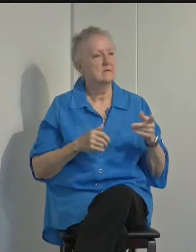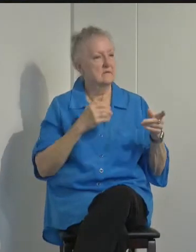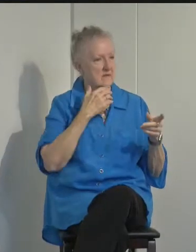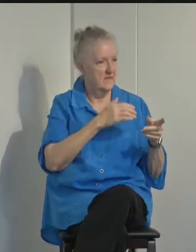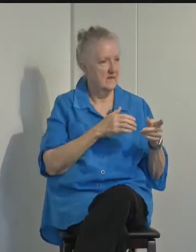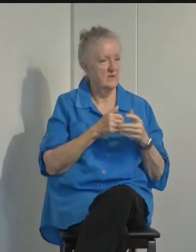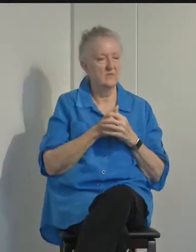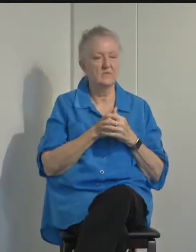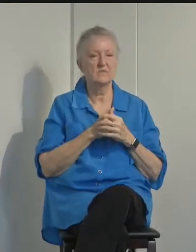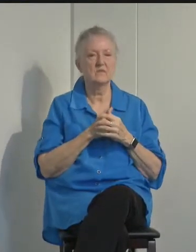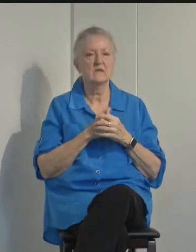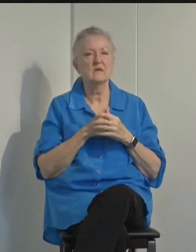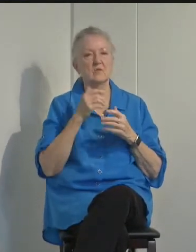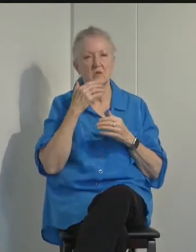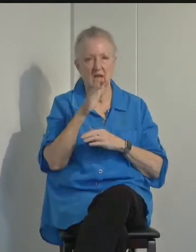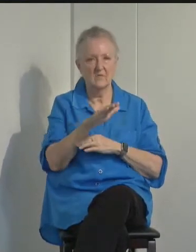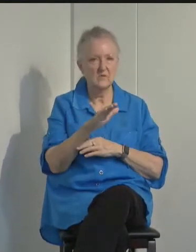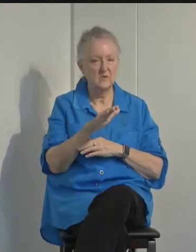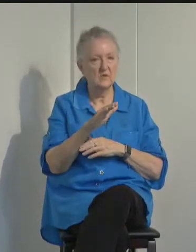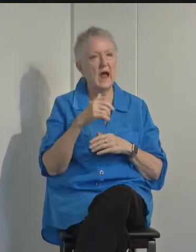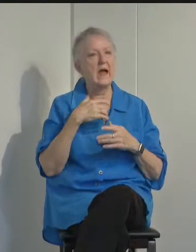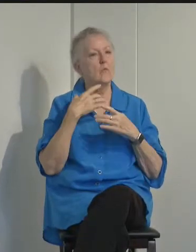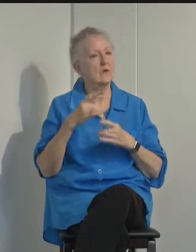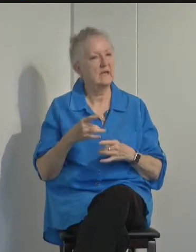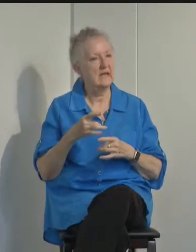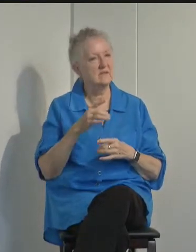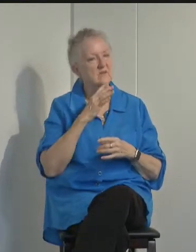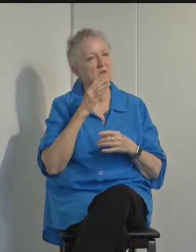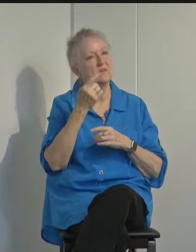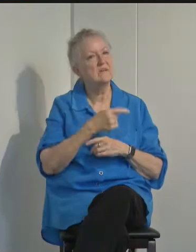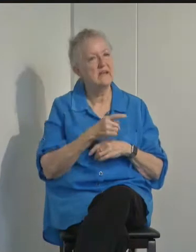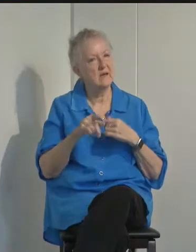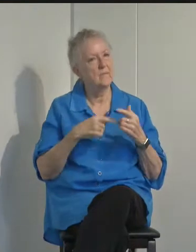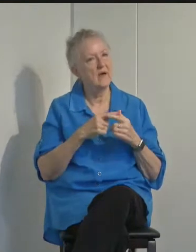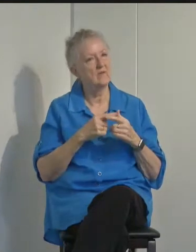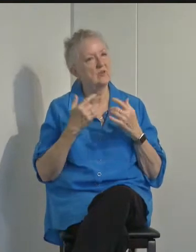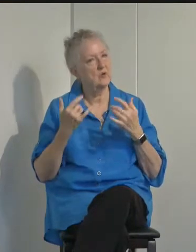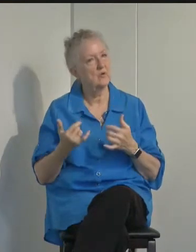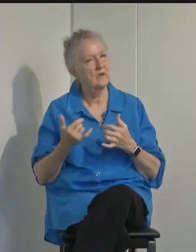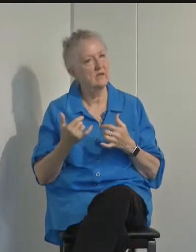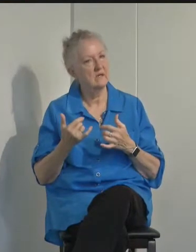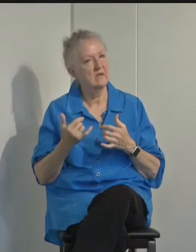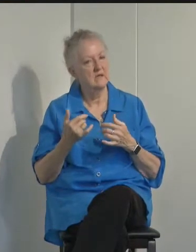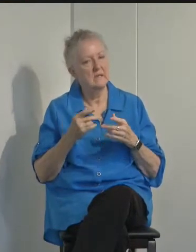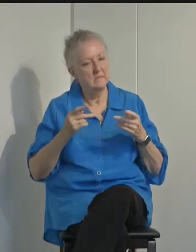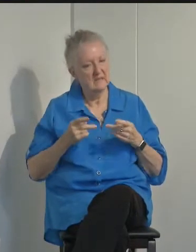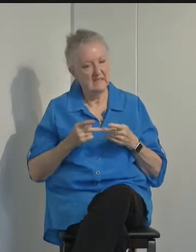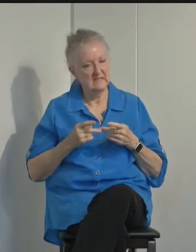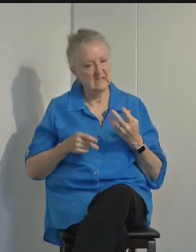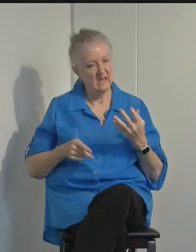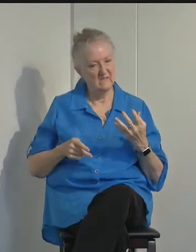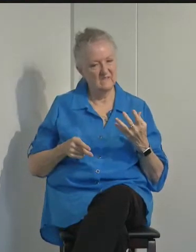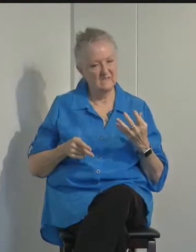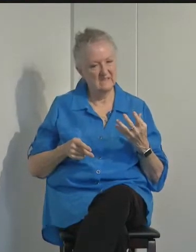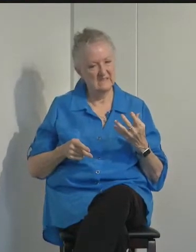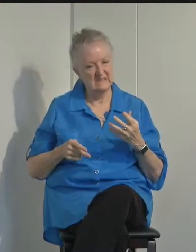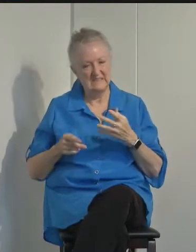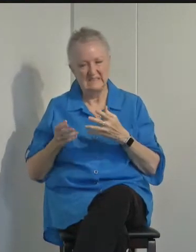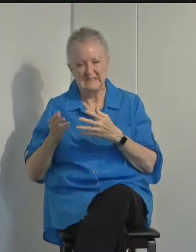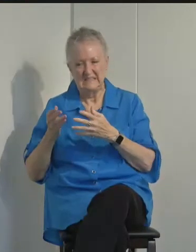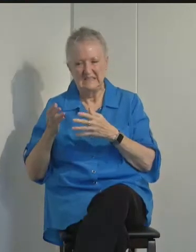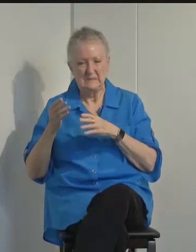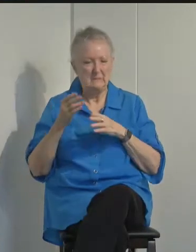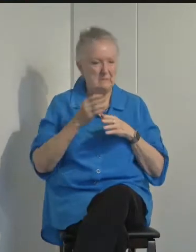Supervisor Hart. Good afternoon. I would like to talk today about our current place of being in between, not there yet,